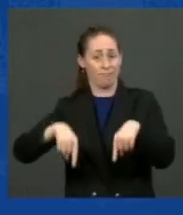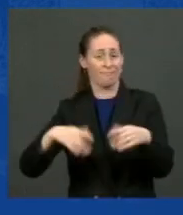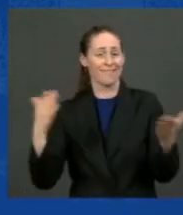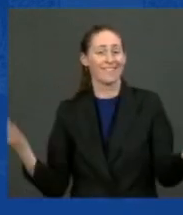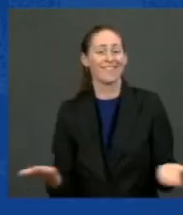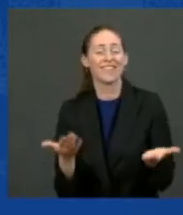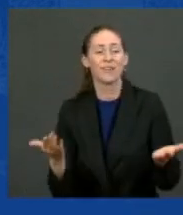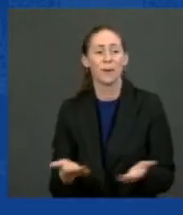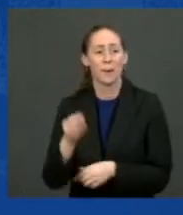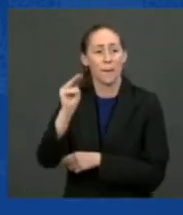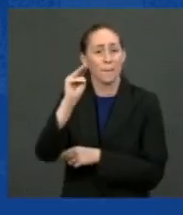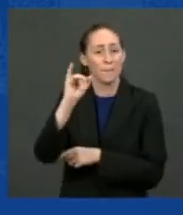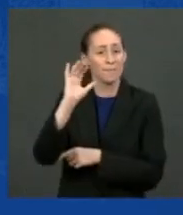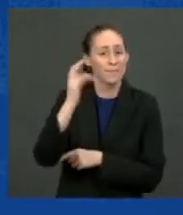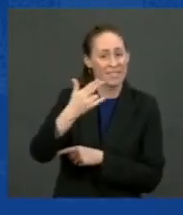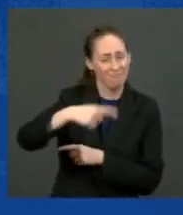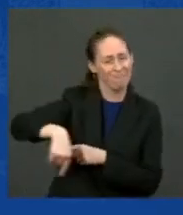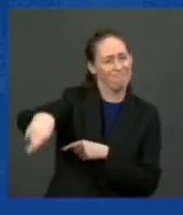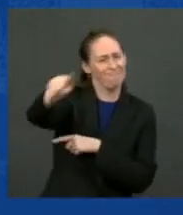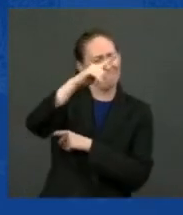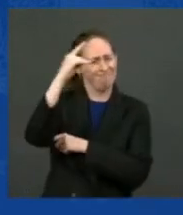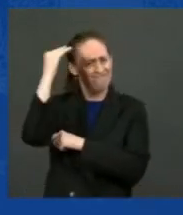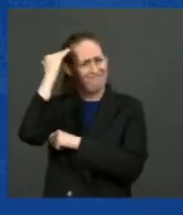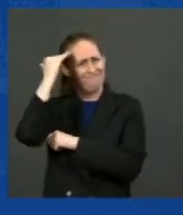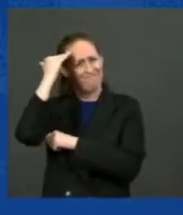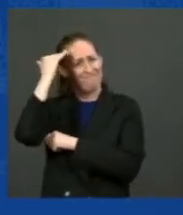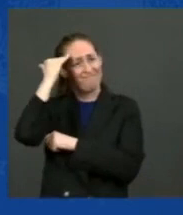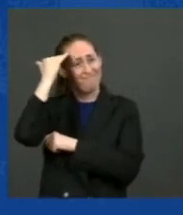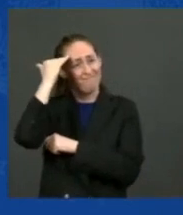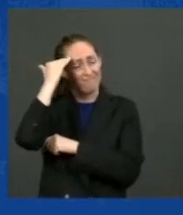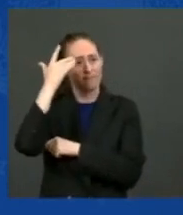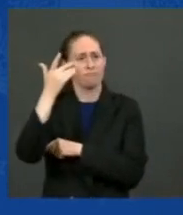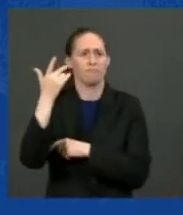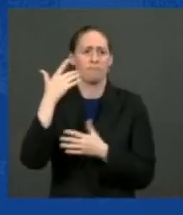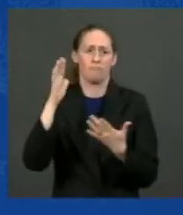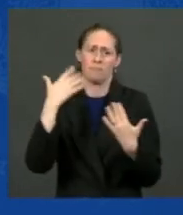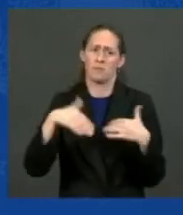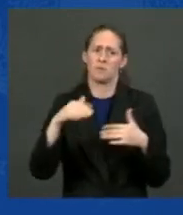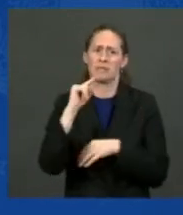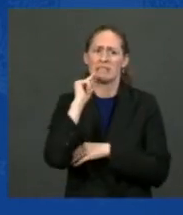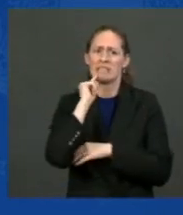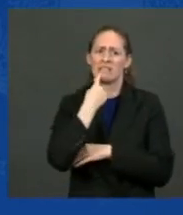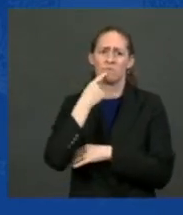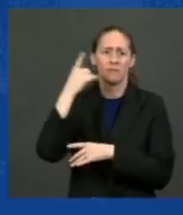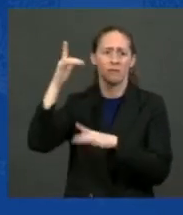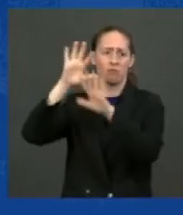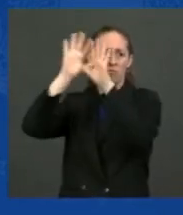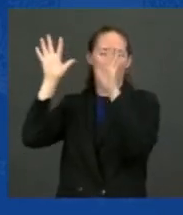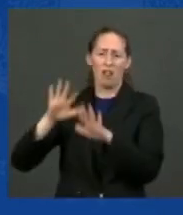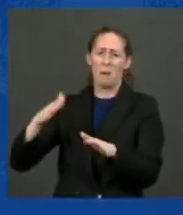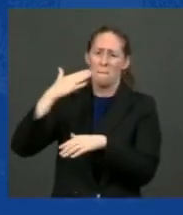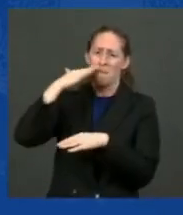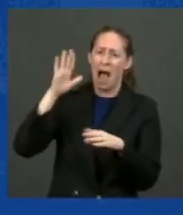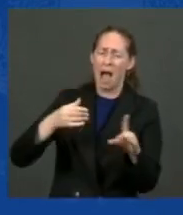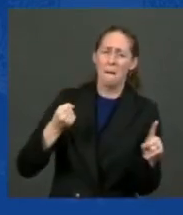you all know the cost of extreme weather. All to remember the flooding this summer that shut down parts of I-96. The